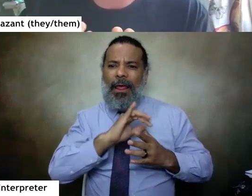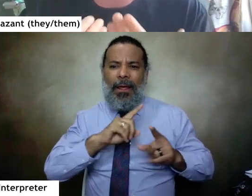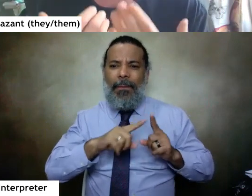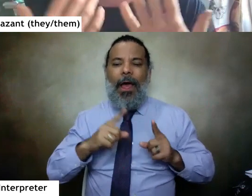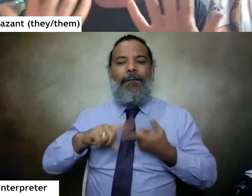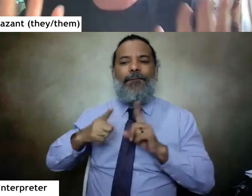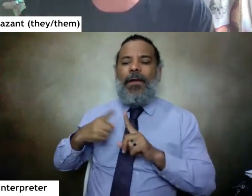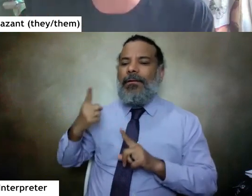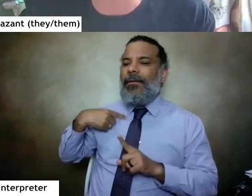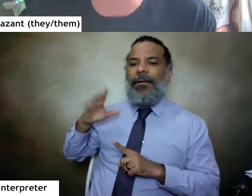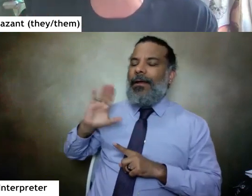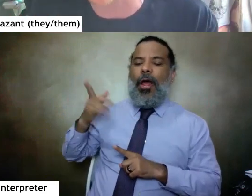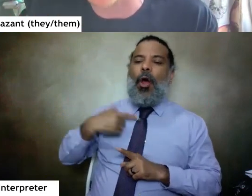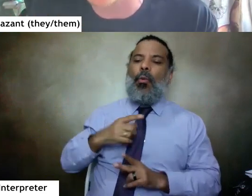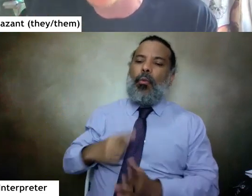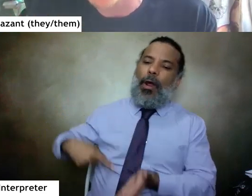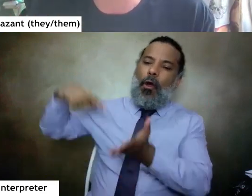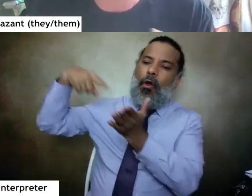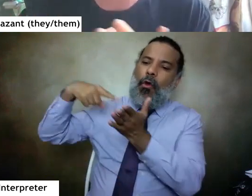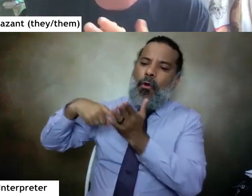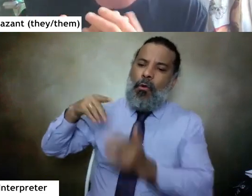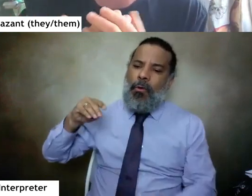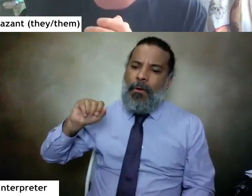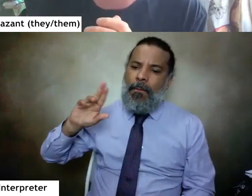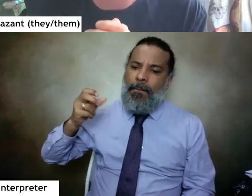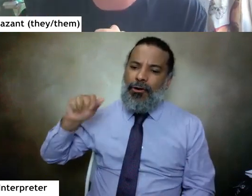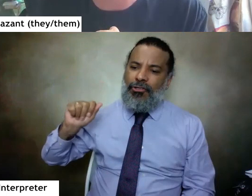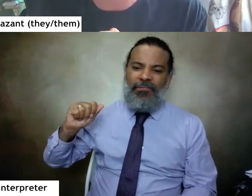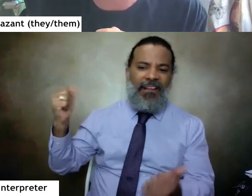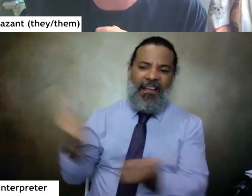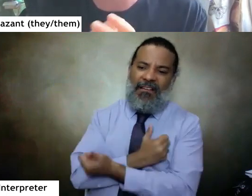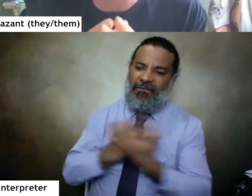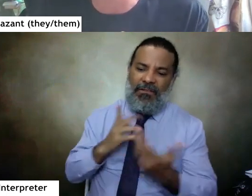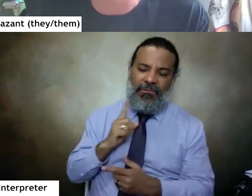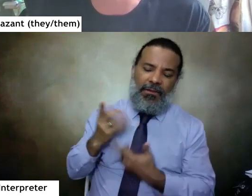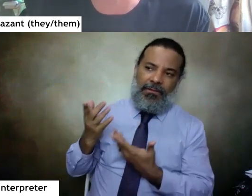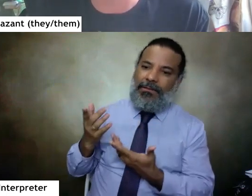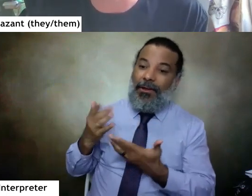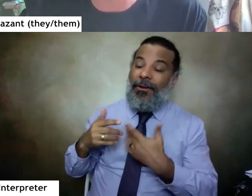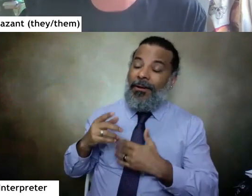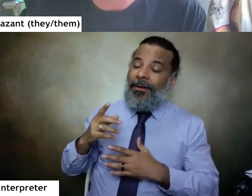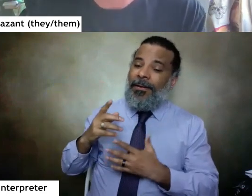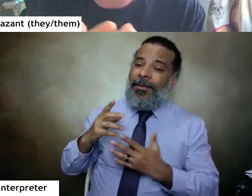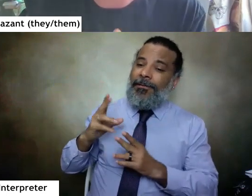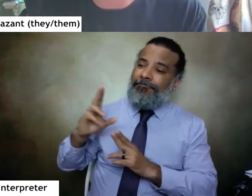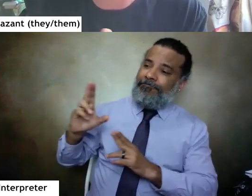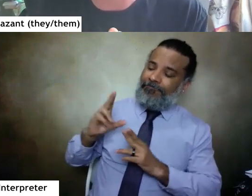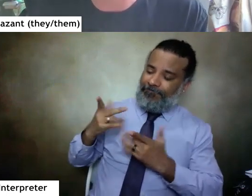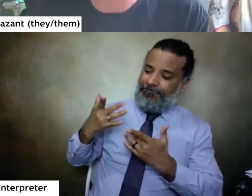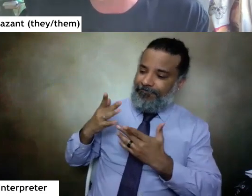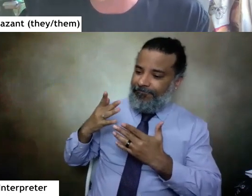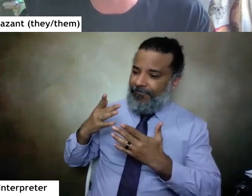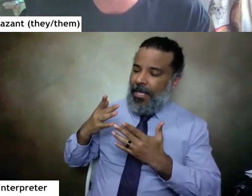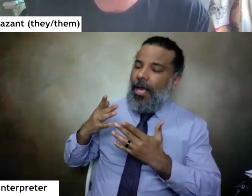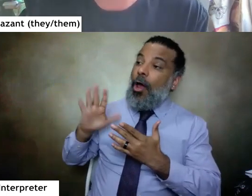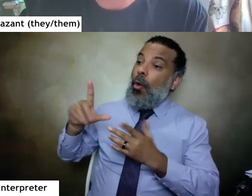remember that we owe Marsha everything. And what a great gift to learn to be in humility and offer up those words to